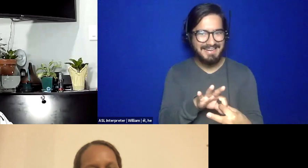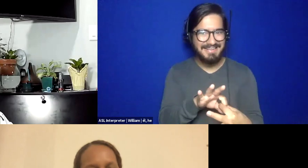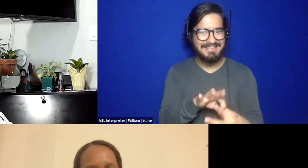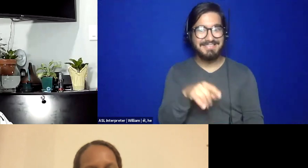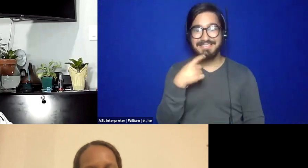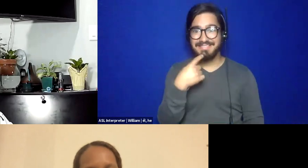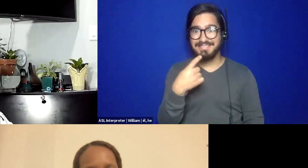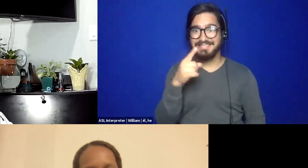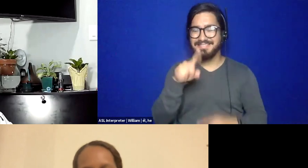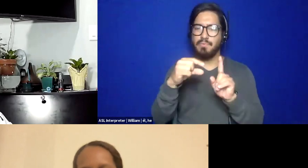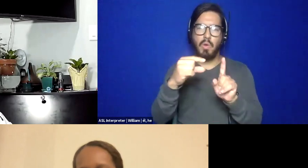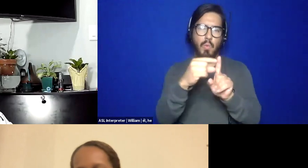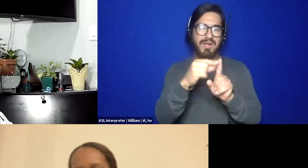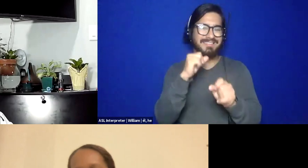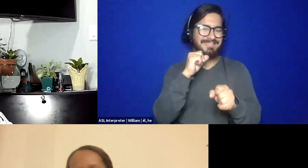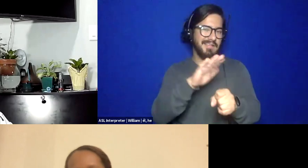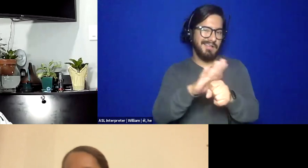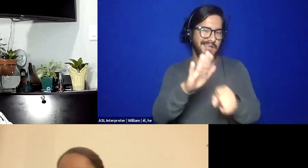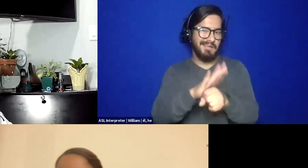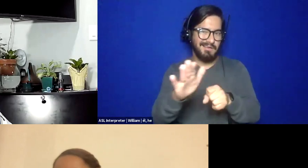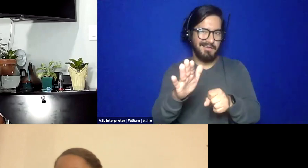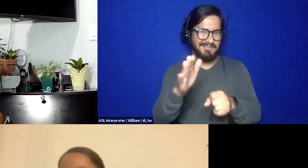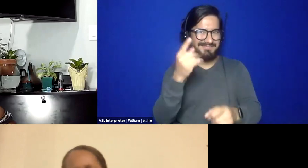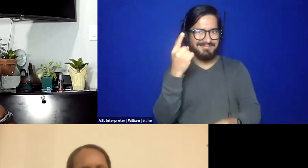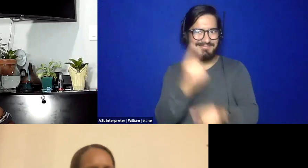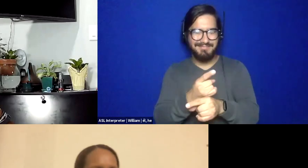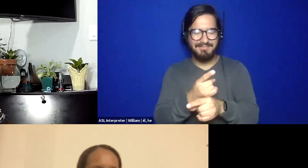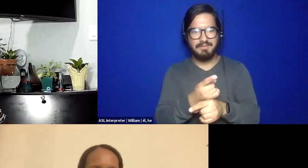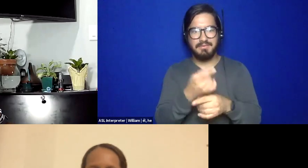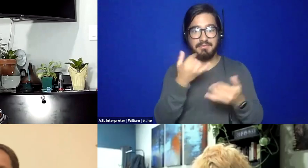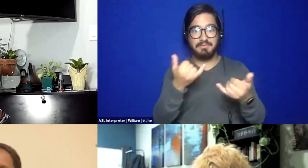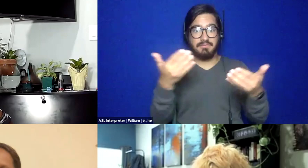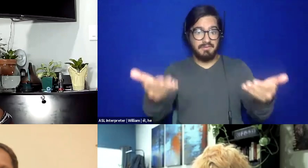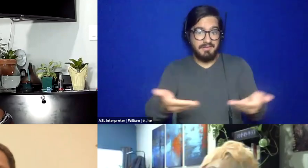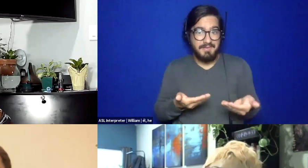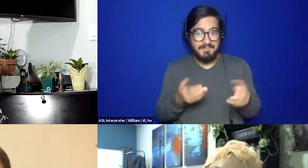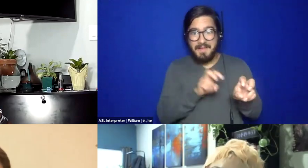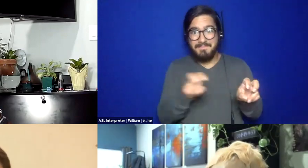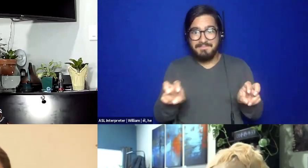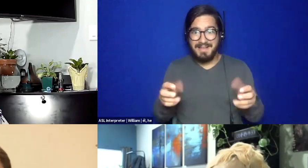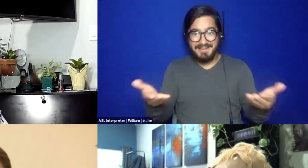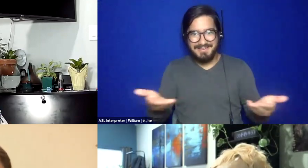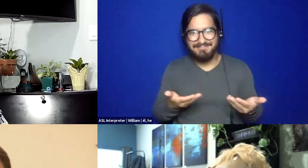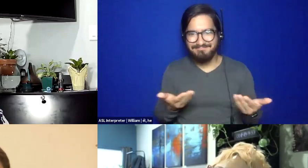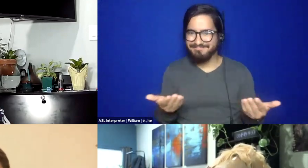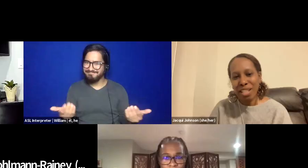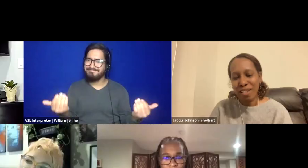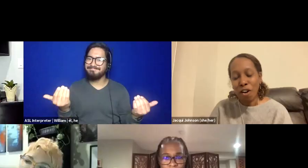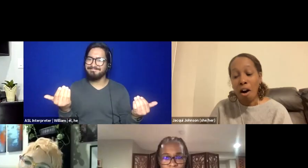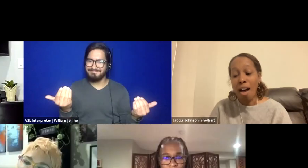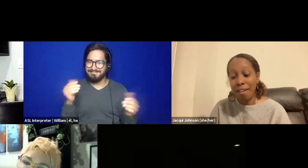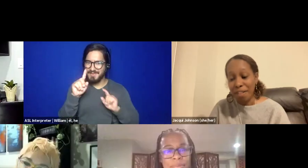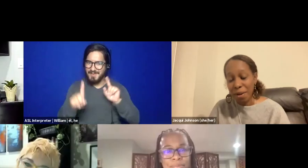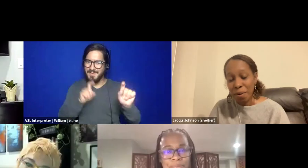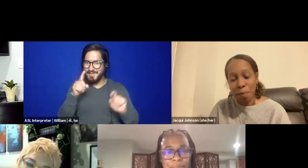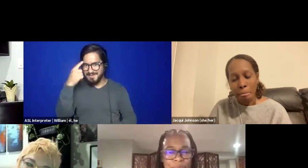words aren't enough, right? So I invite all of the panelists, please come on back on screen and have a couple more questions